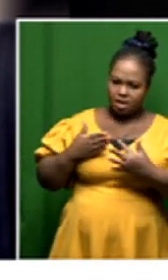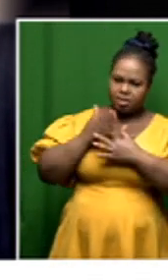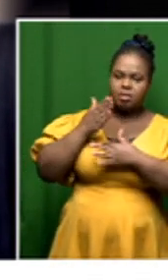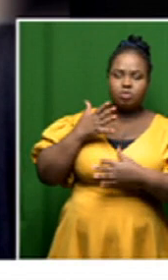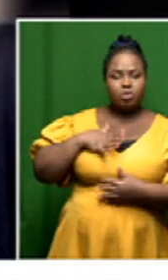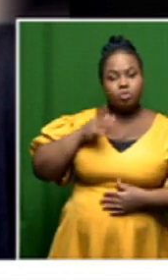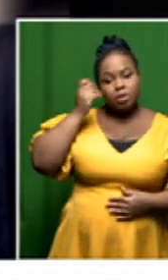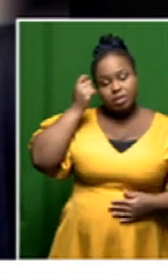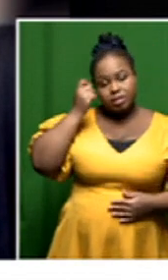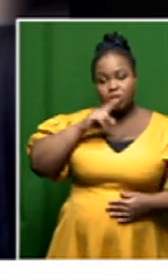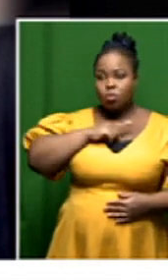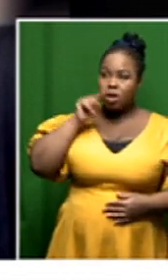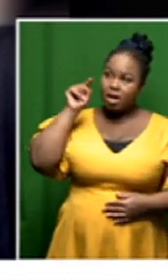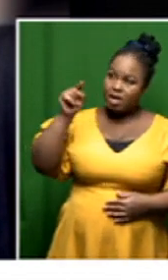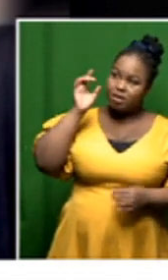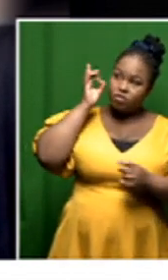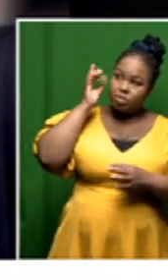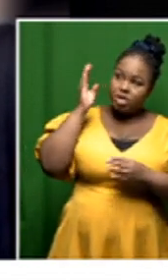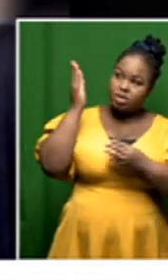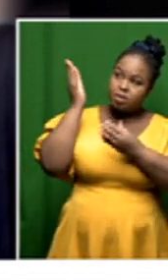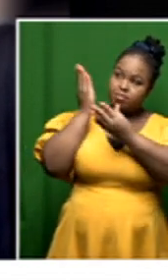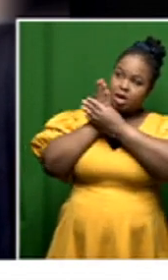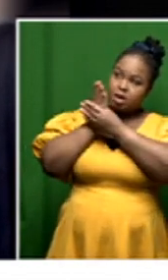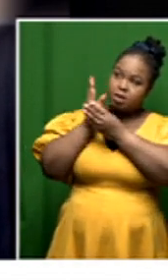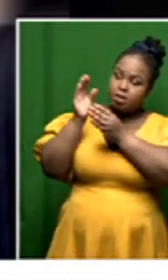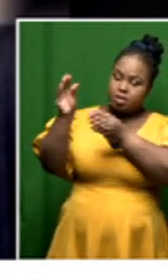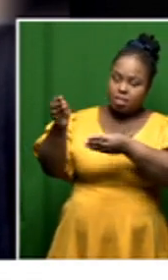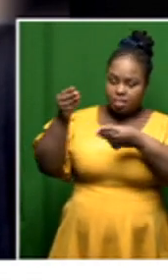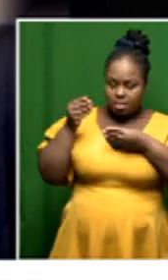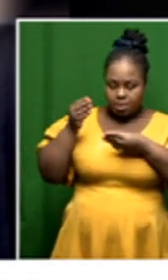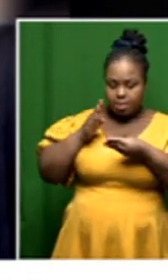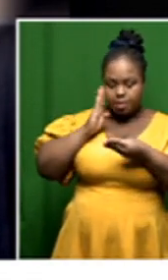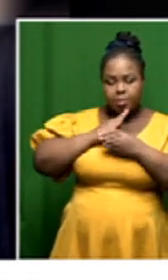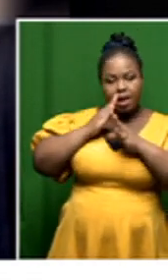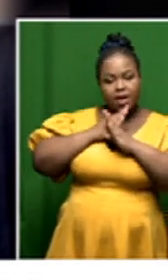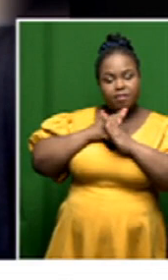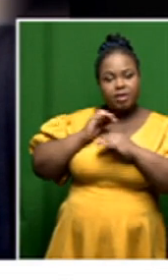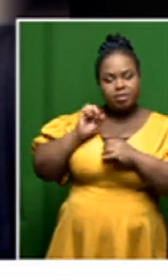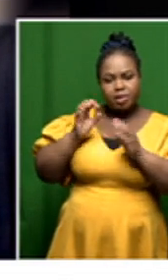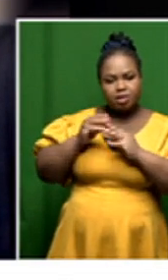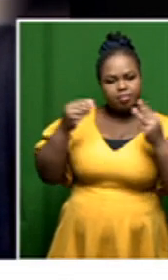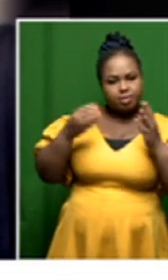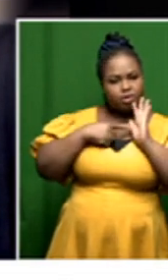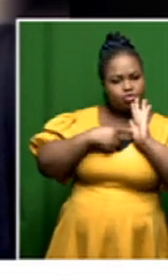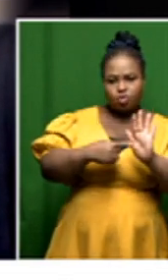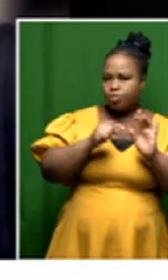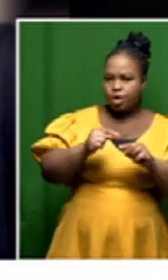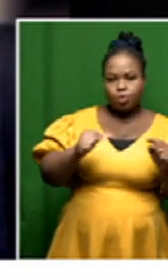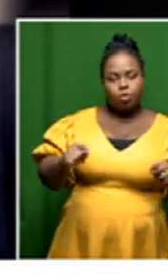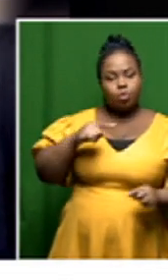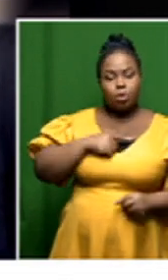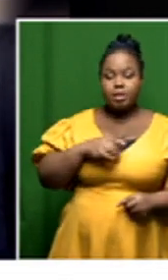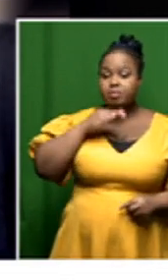and understand why this information remains classified and what this classification of information means for the speed at which